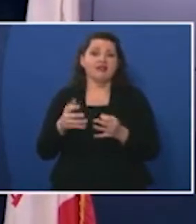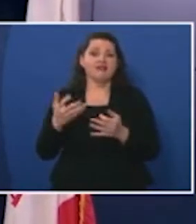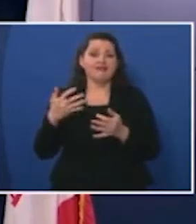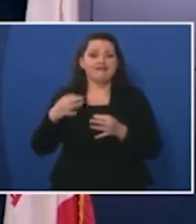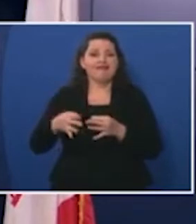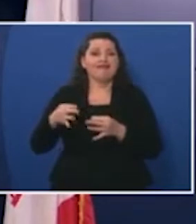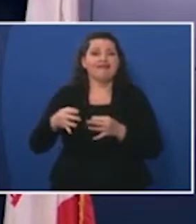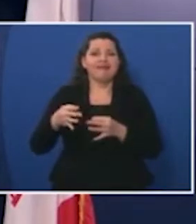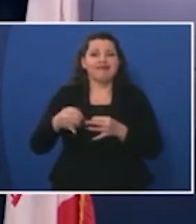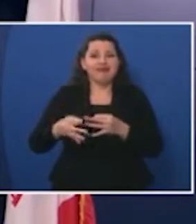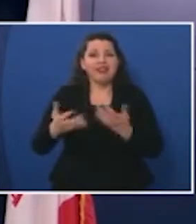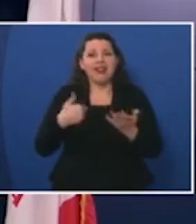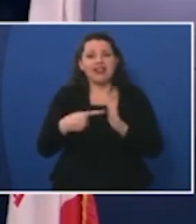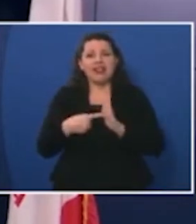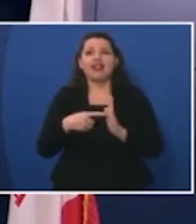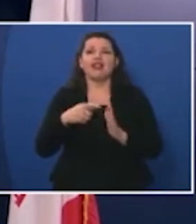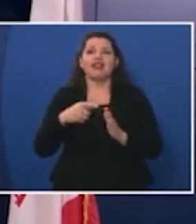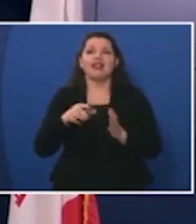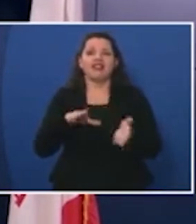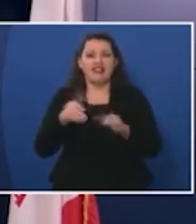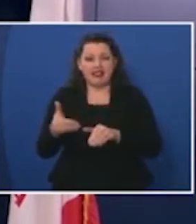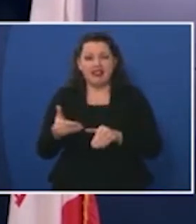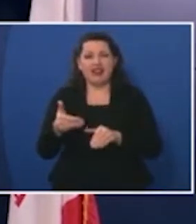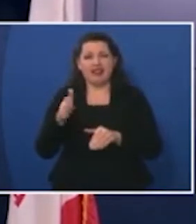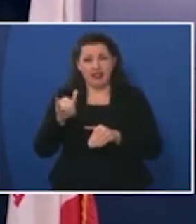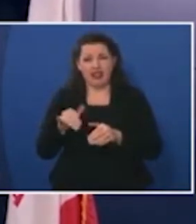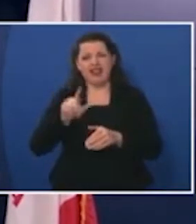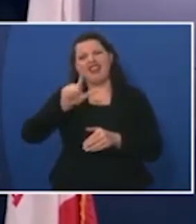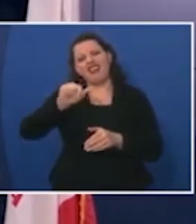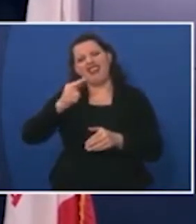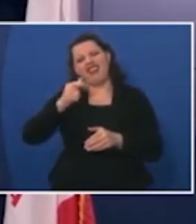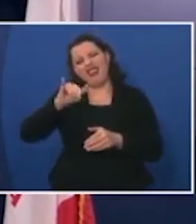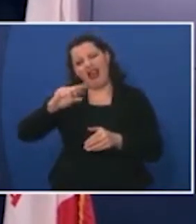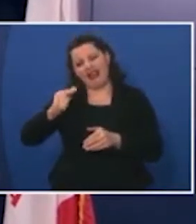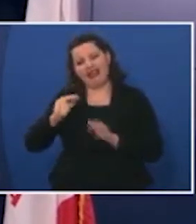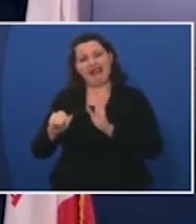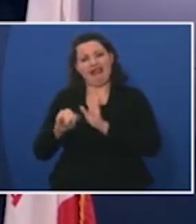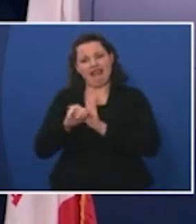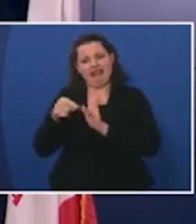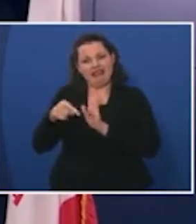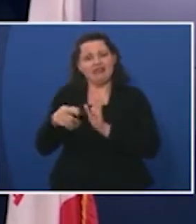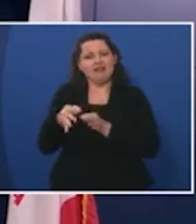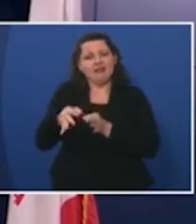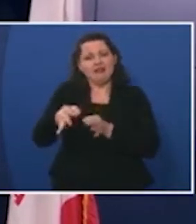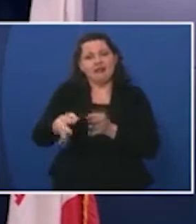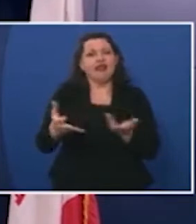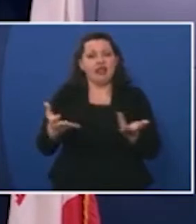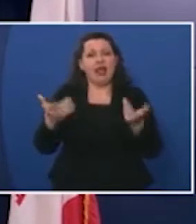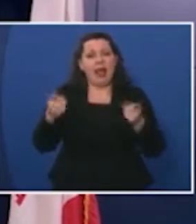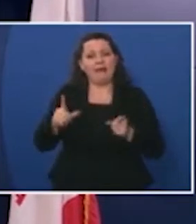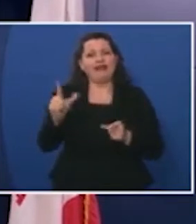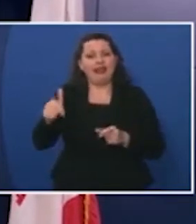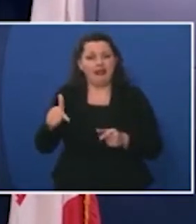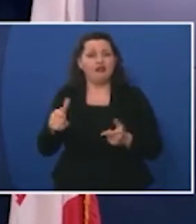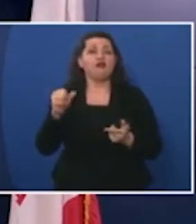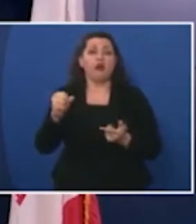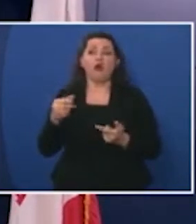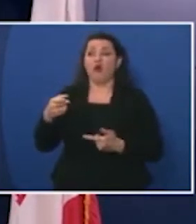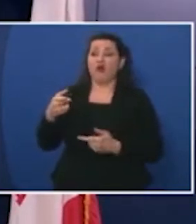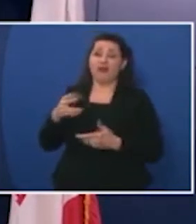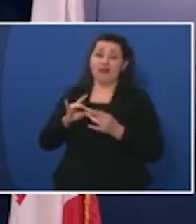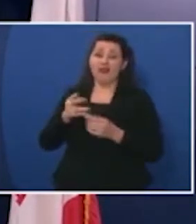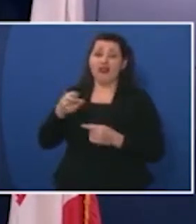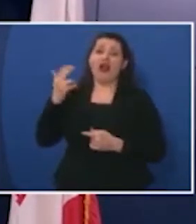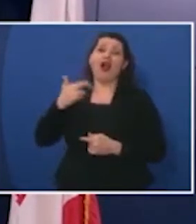this is um the deaths are lagging indicator is that correct and you know unfortunately as I indicated it is the vulnerable population